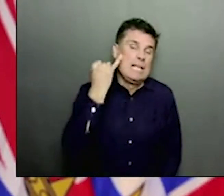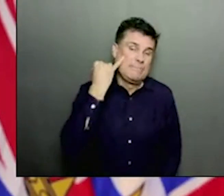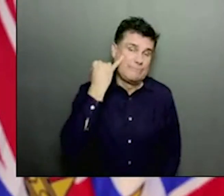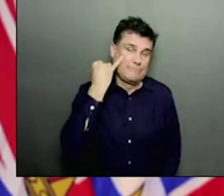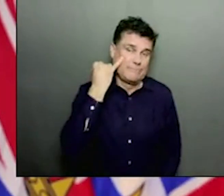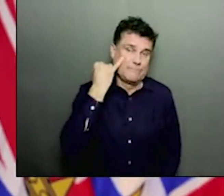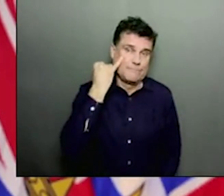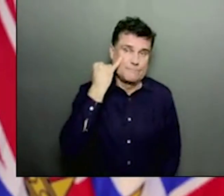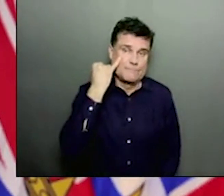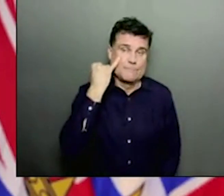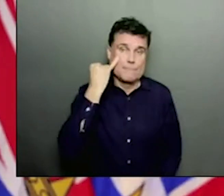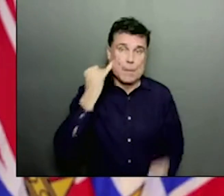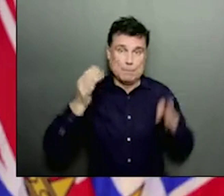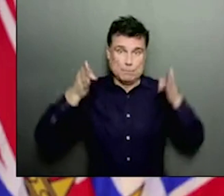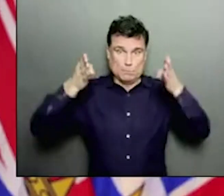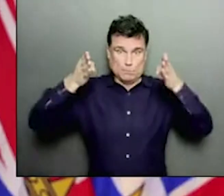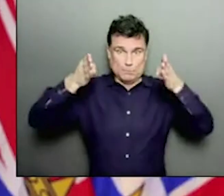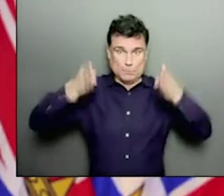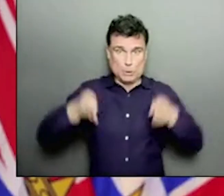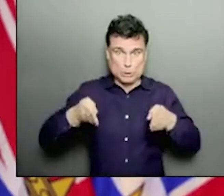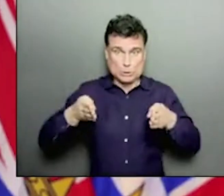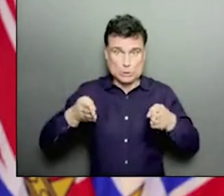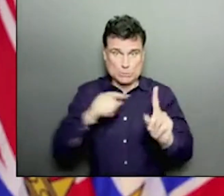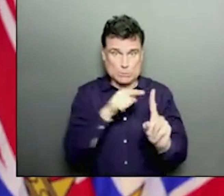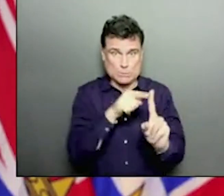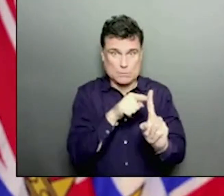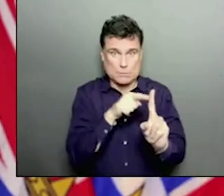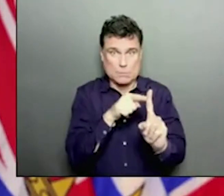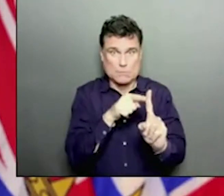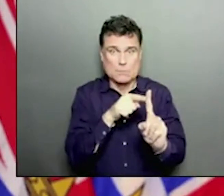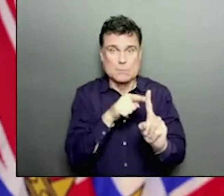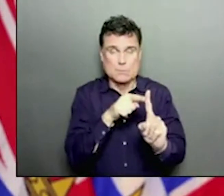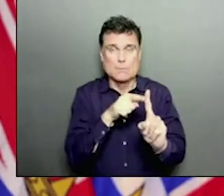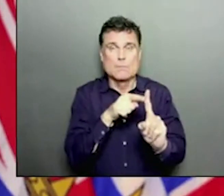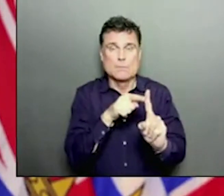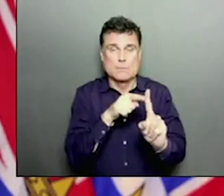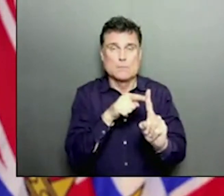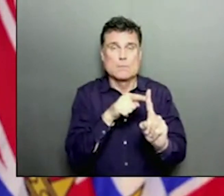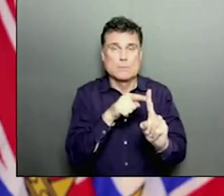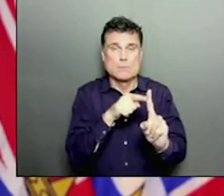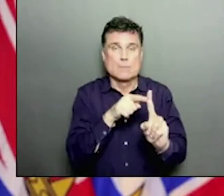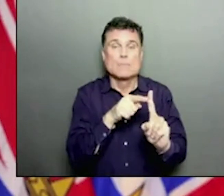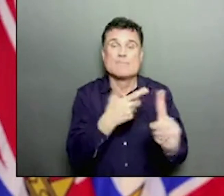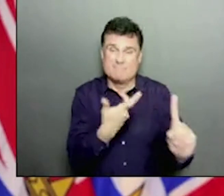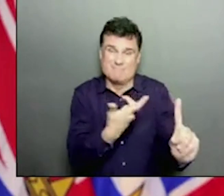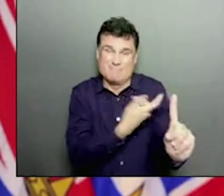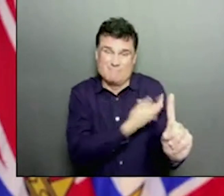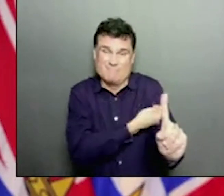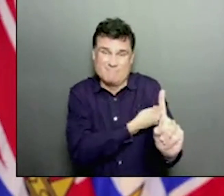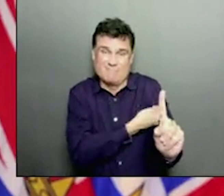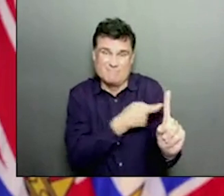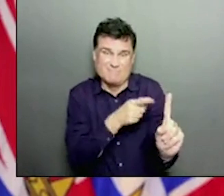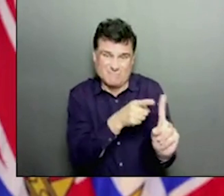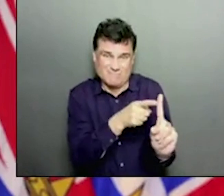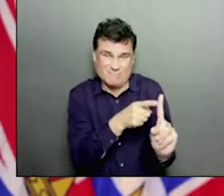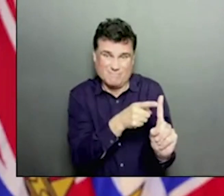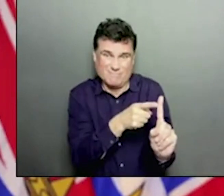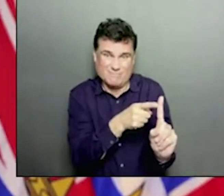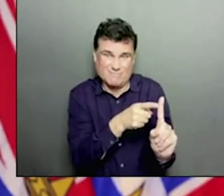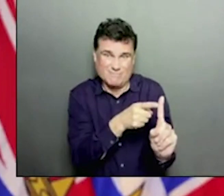Moderna vaccine shows again, the protection is about 80%. And then after the second dose, that protection goes up to about